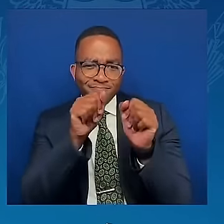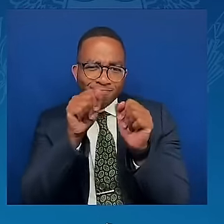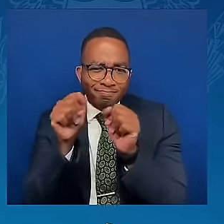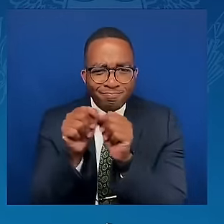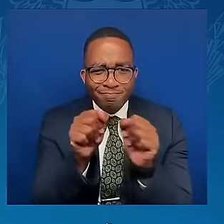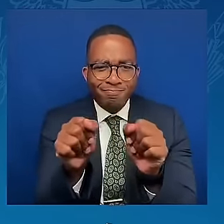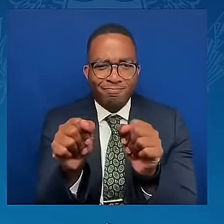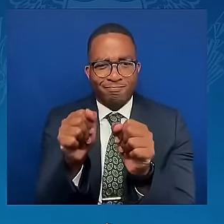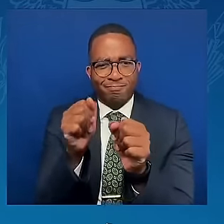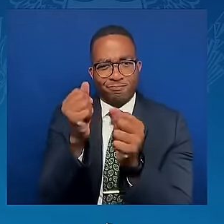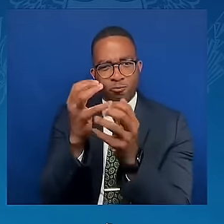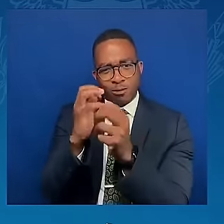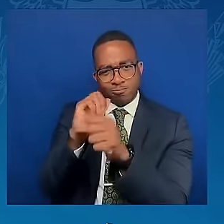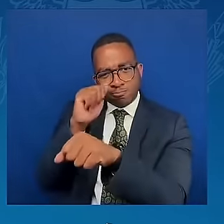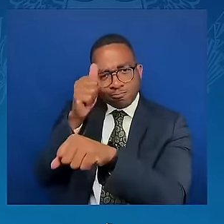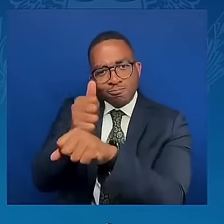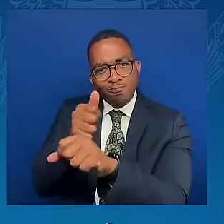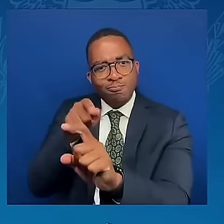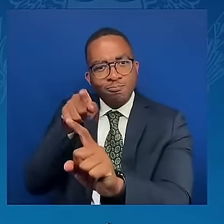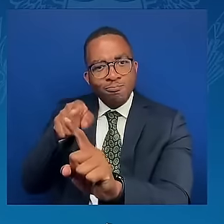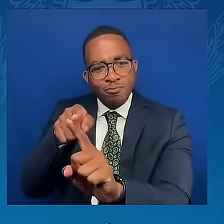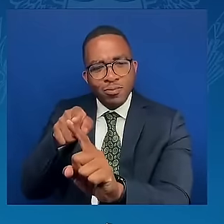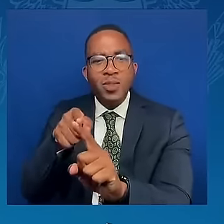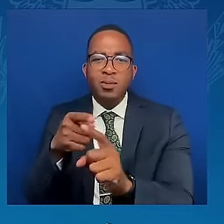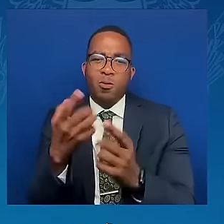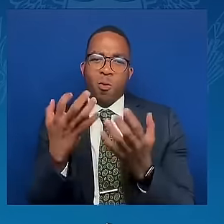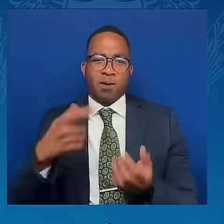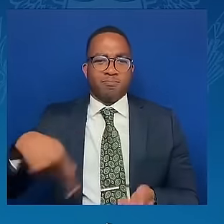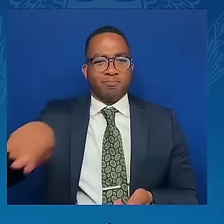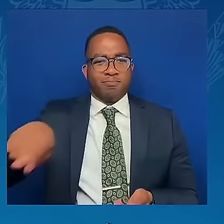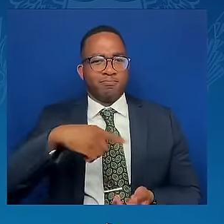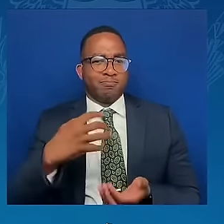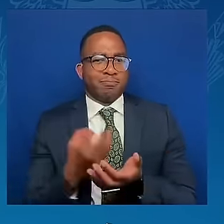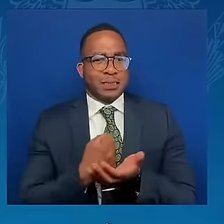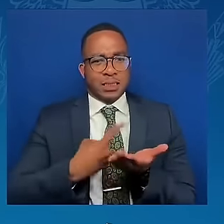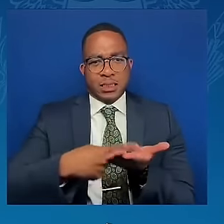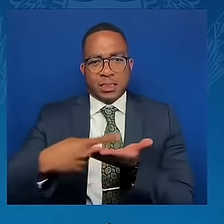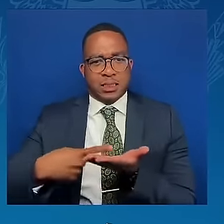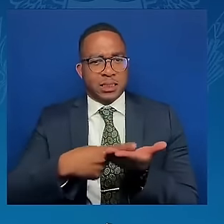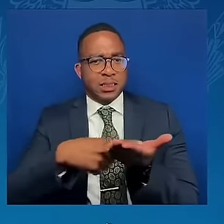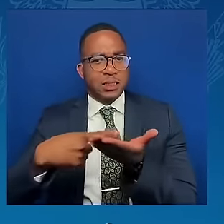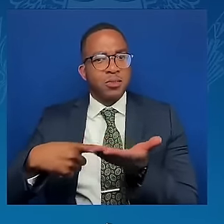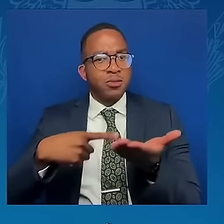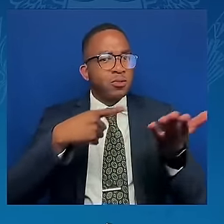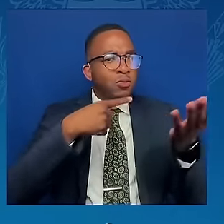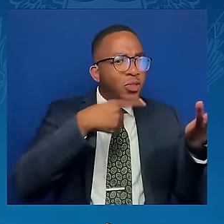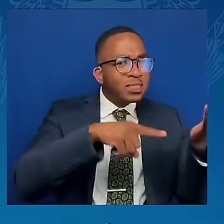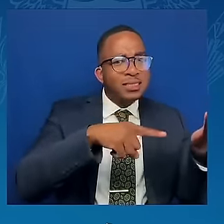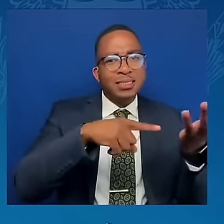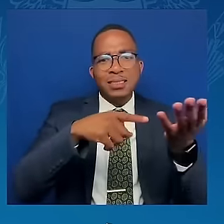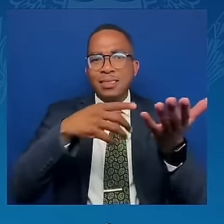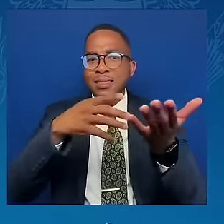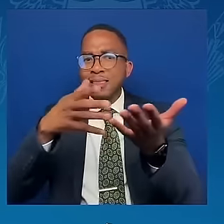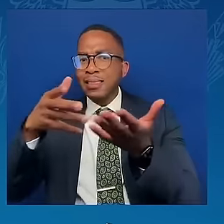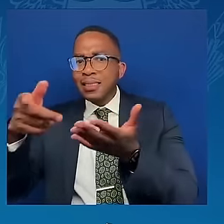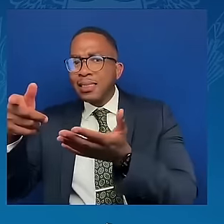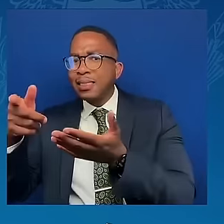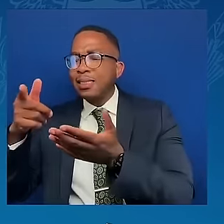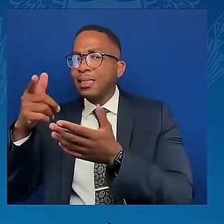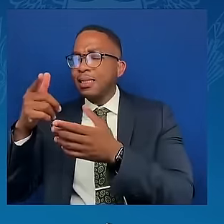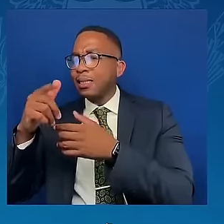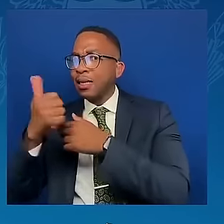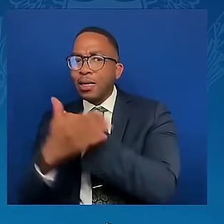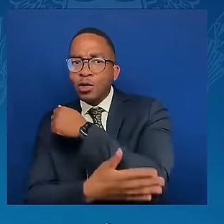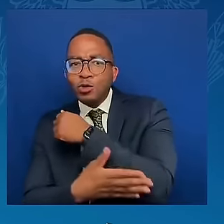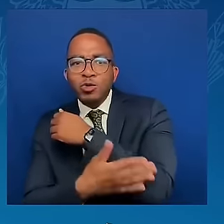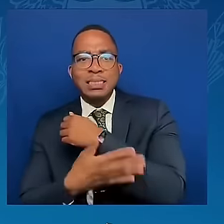conditions Russia can be included in this process. It is essential that so many of us